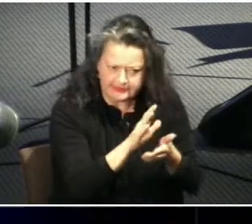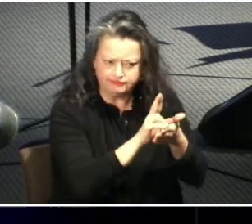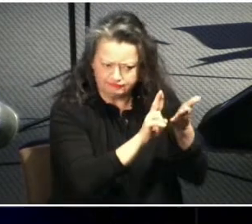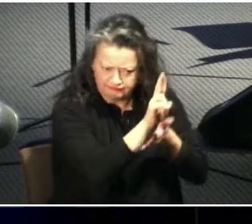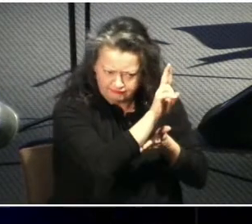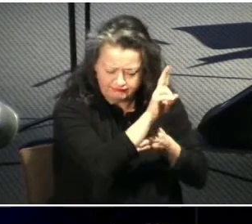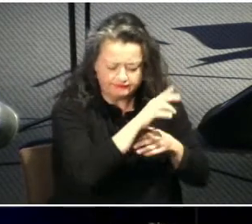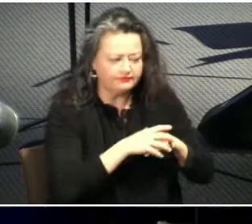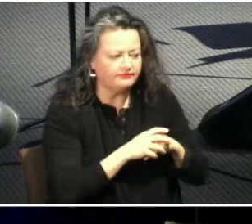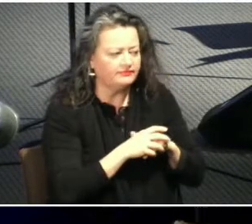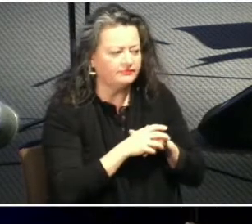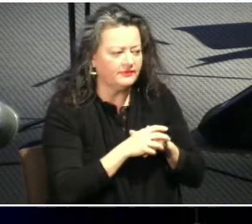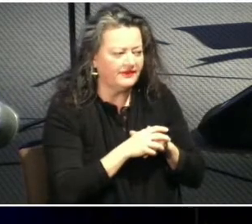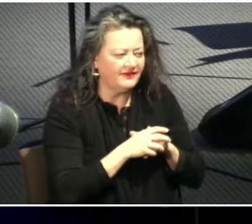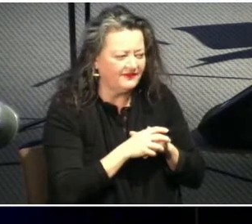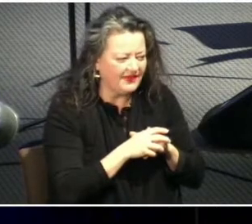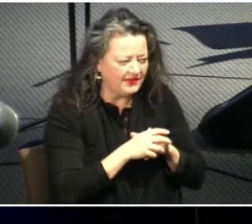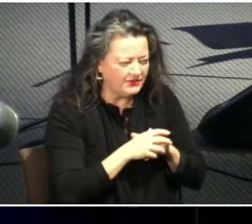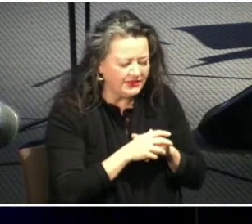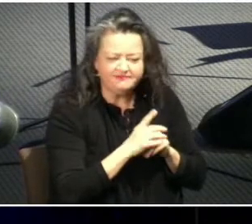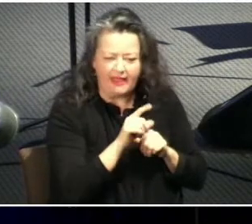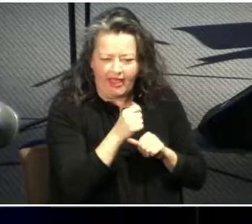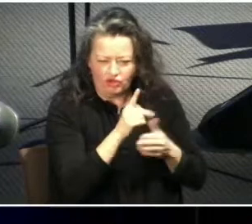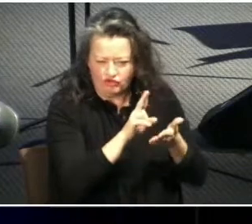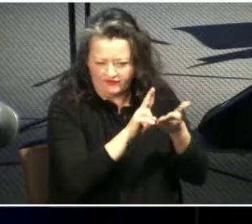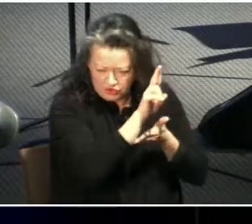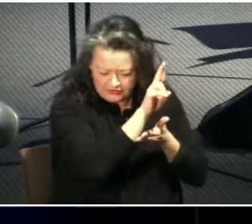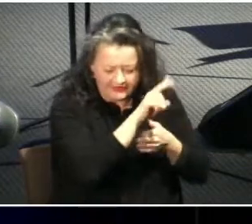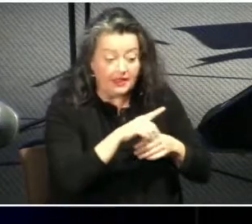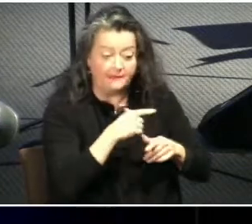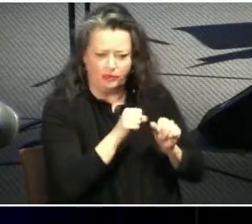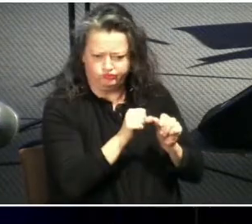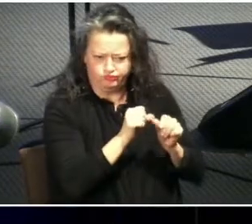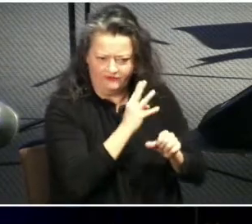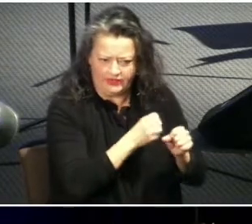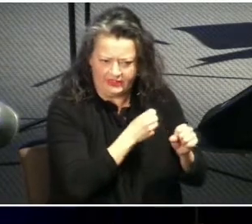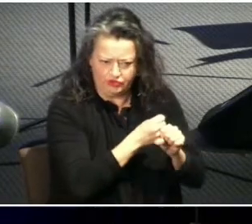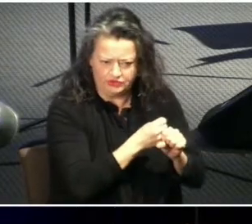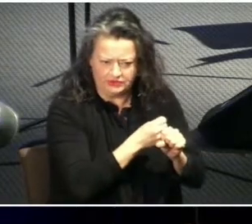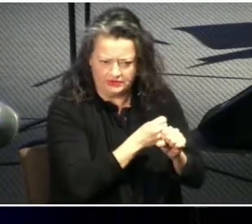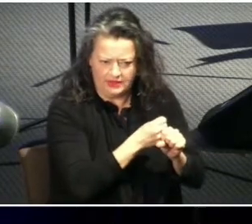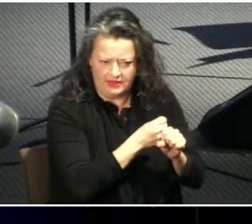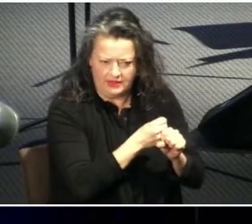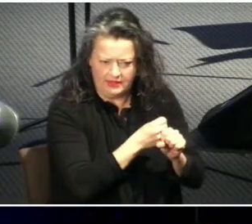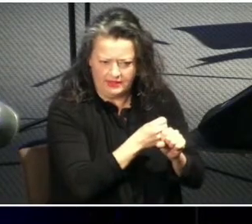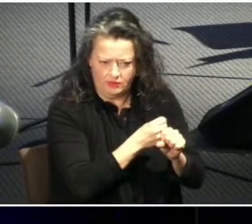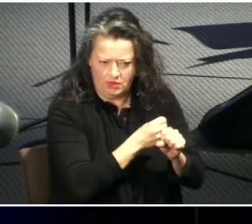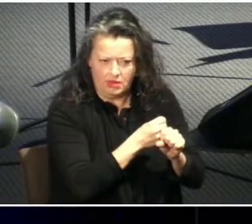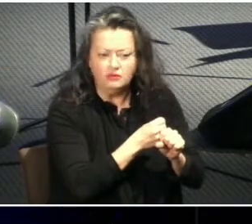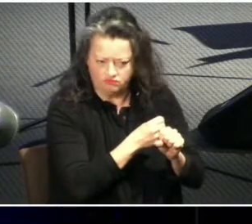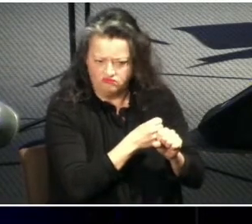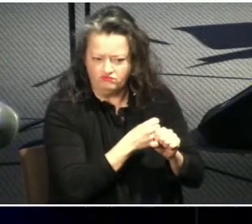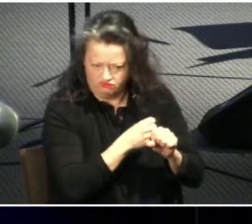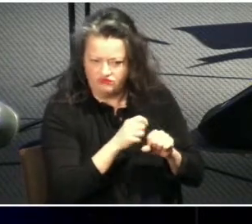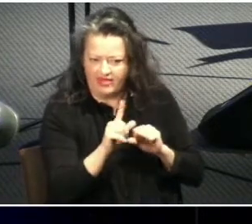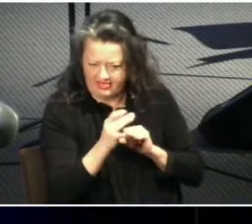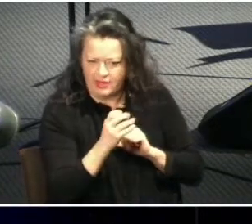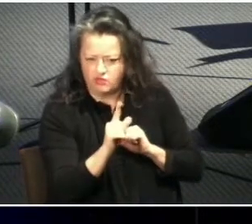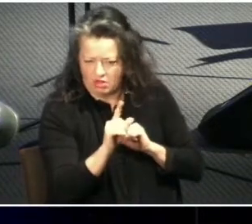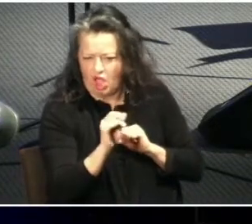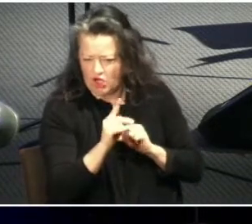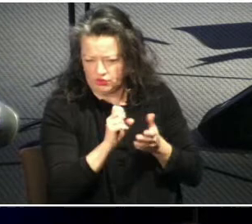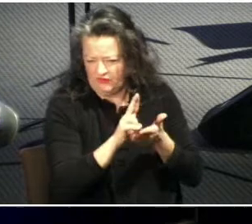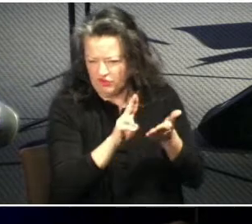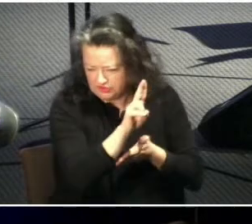at mckeon university and i was there for four years it was a big change needless to say um and it was